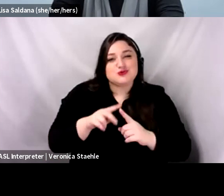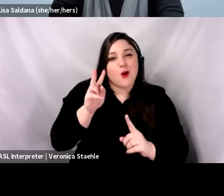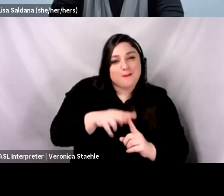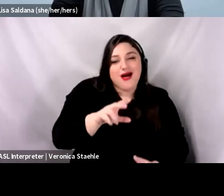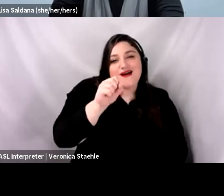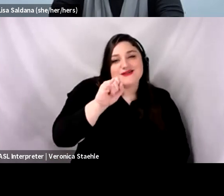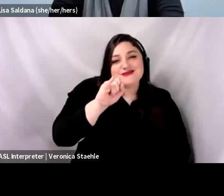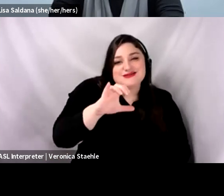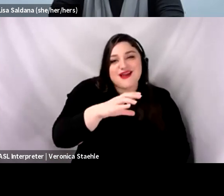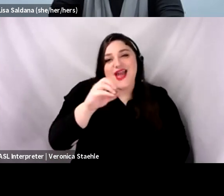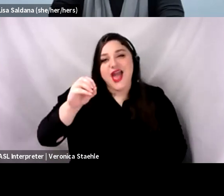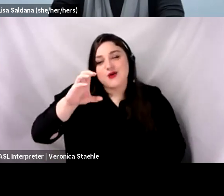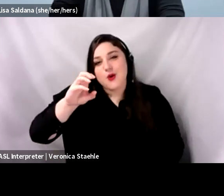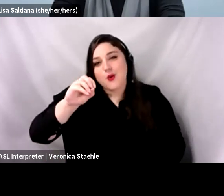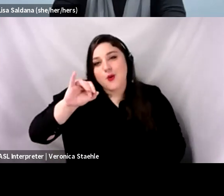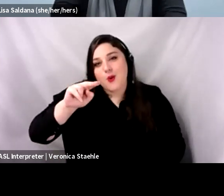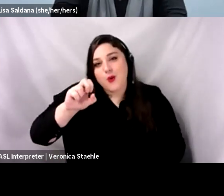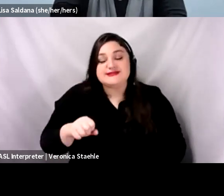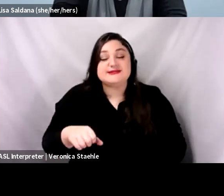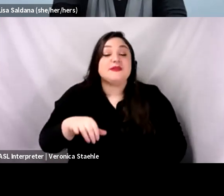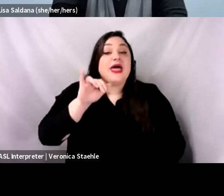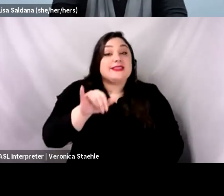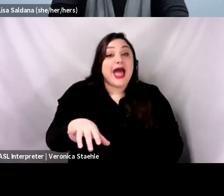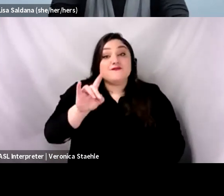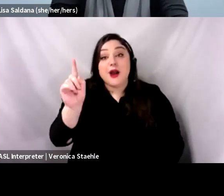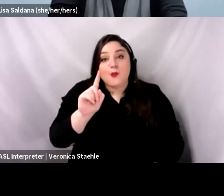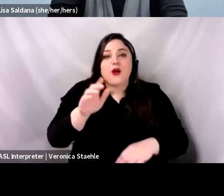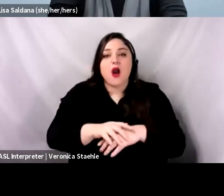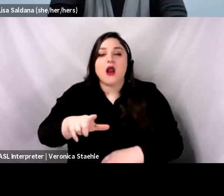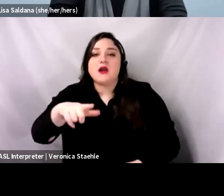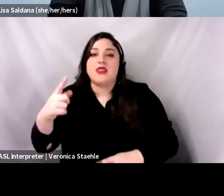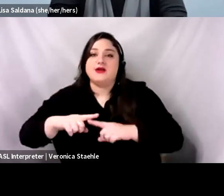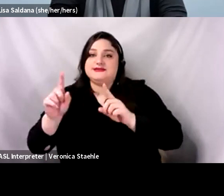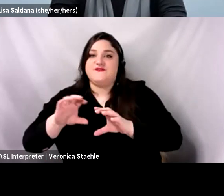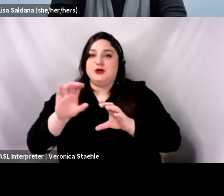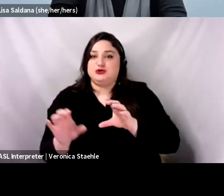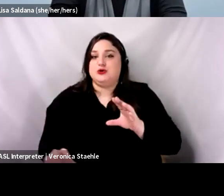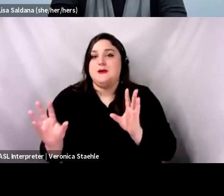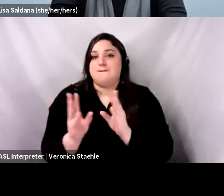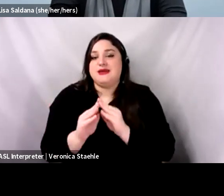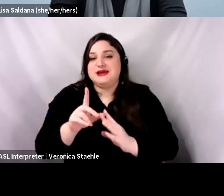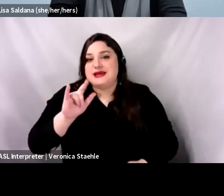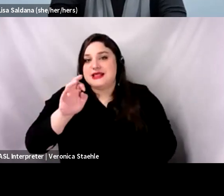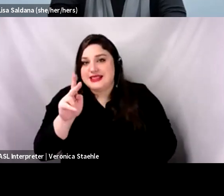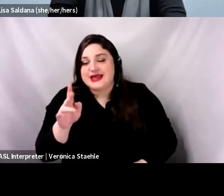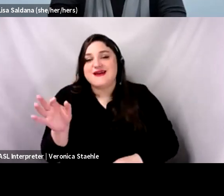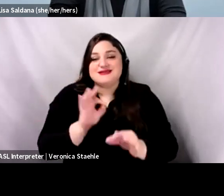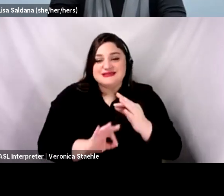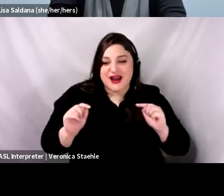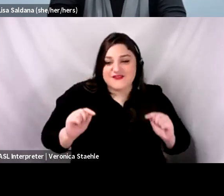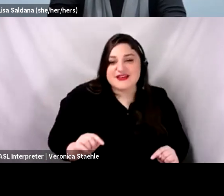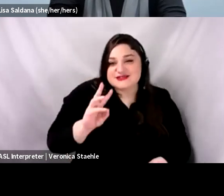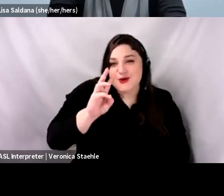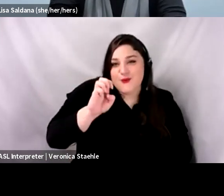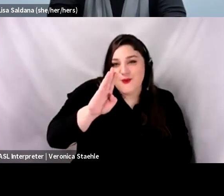That is going to be a Zoom meeting link instead of the Zoom webinar. So, we're actually going to go ahead and close this webinar during the 15